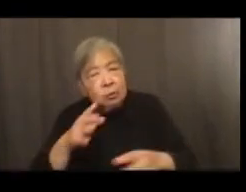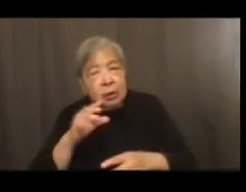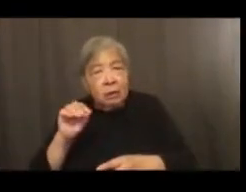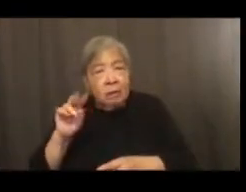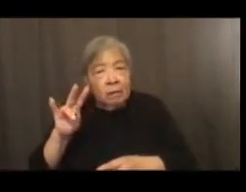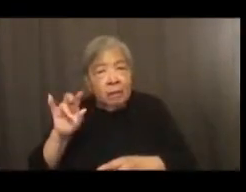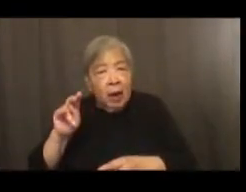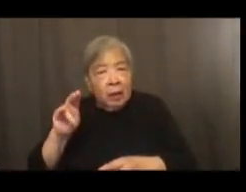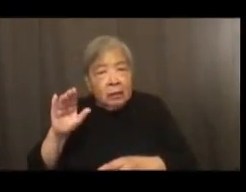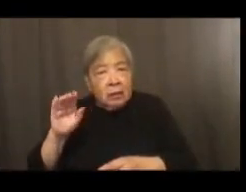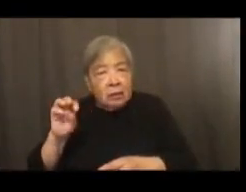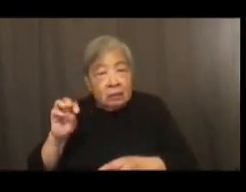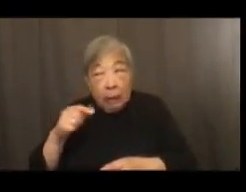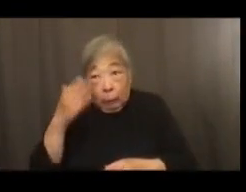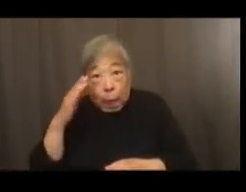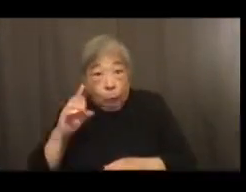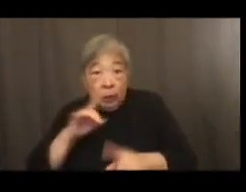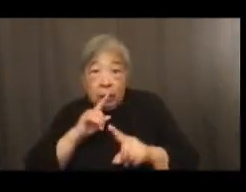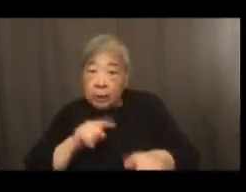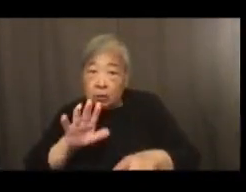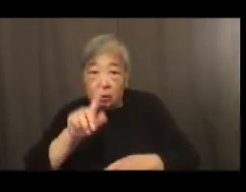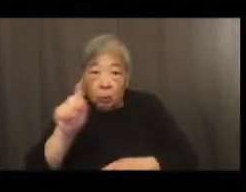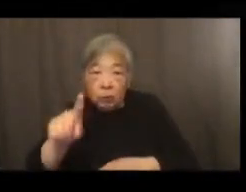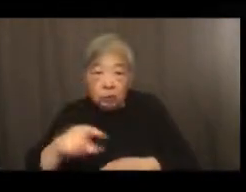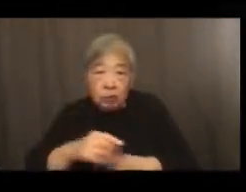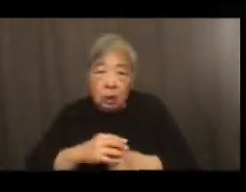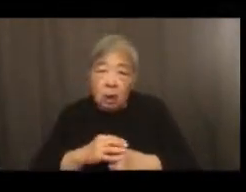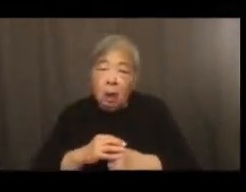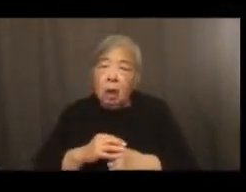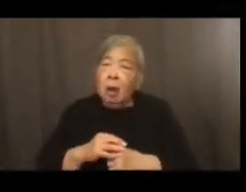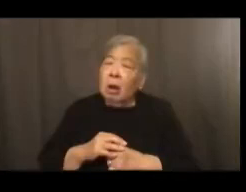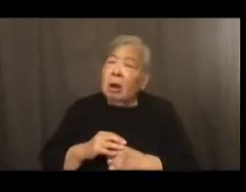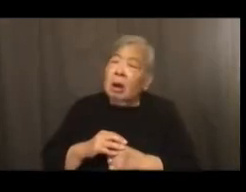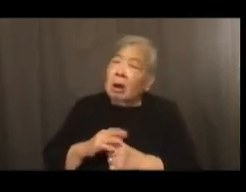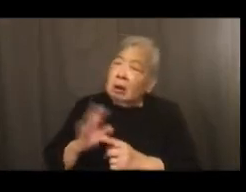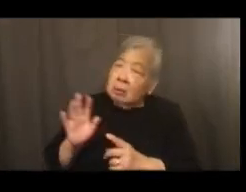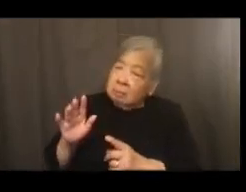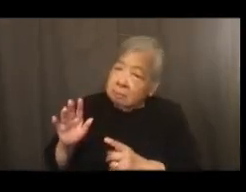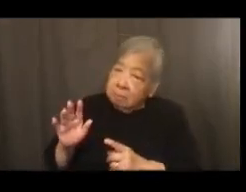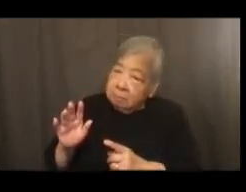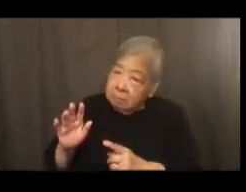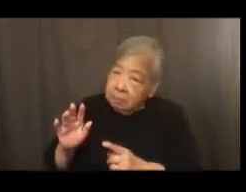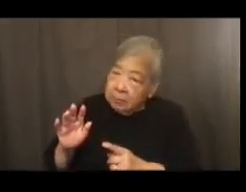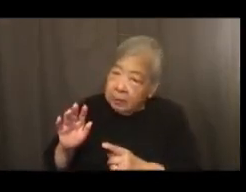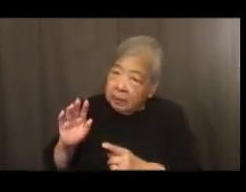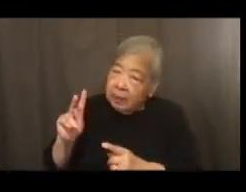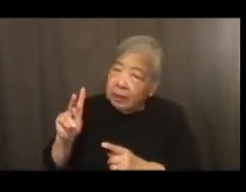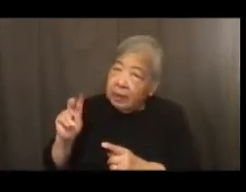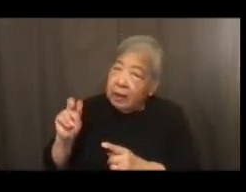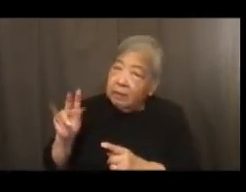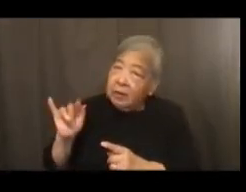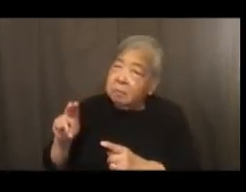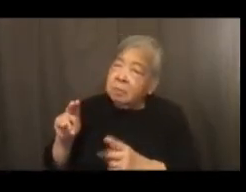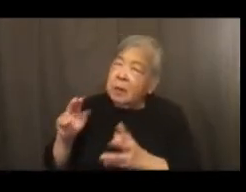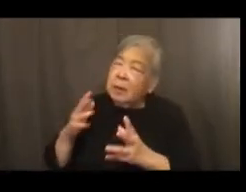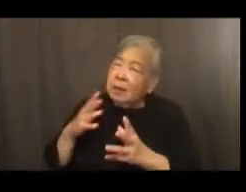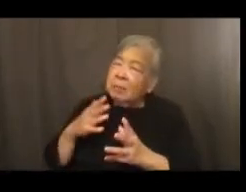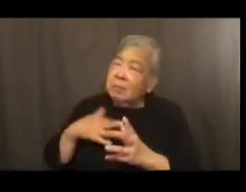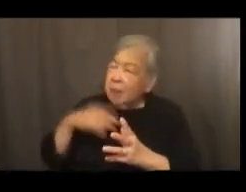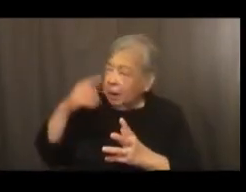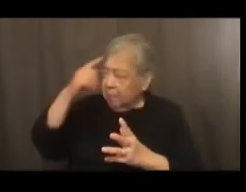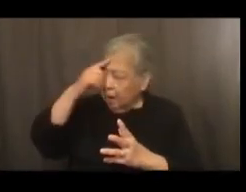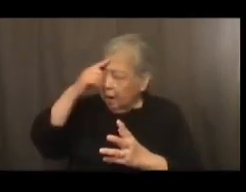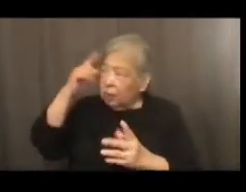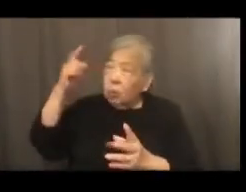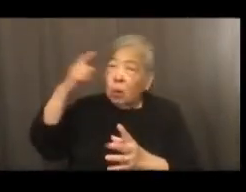answered your question well, but. Yeah, no, I mean, my mind wanders on that subject all the time. So I'm going to